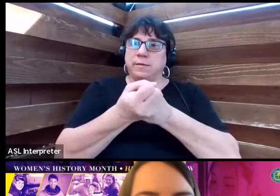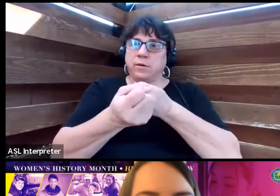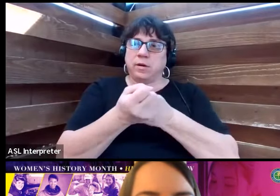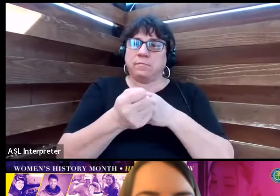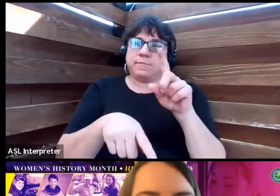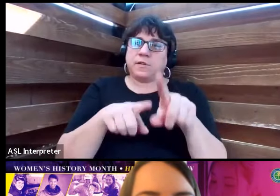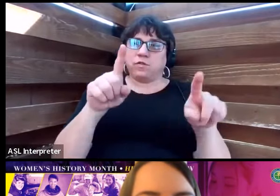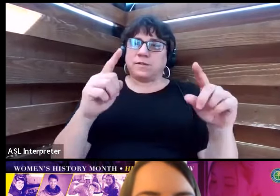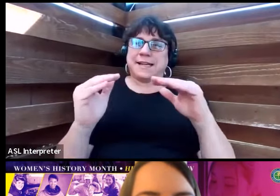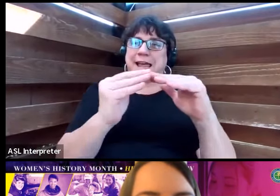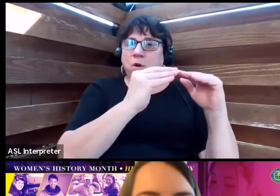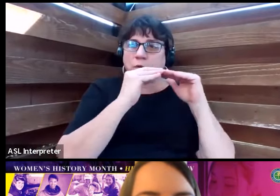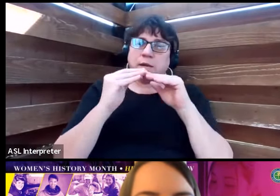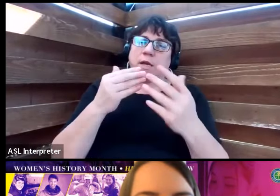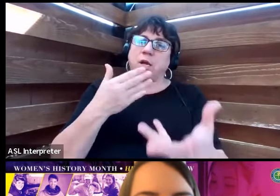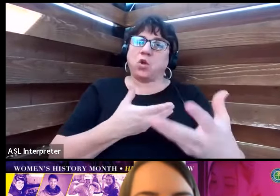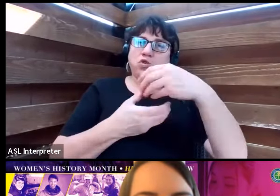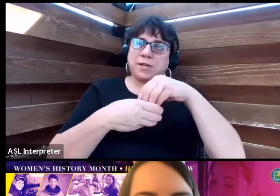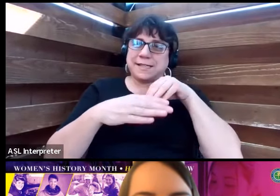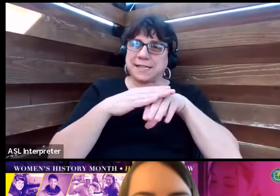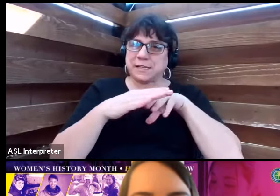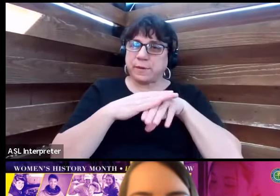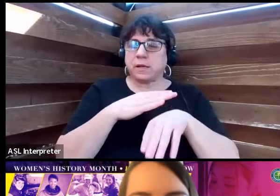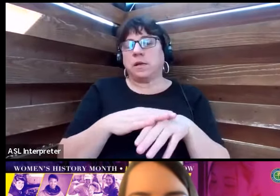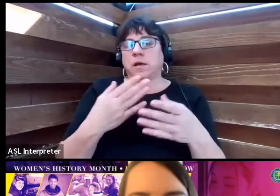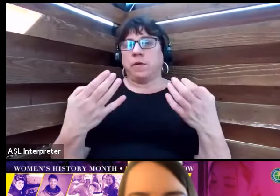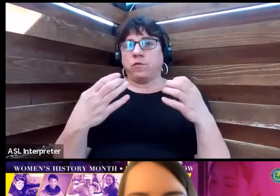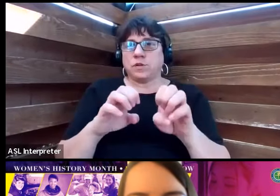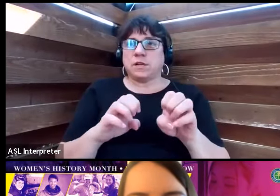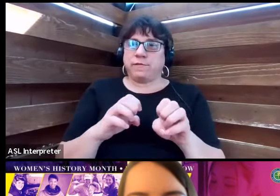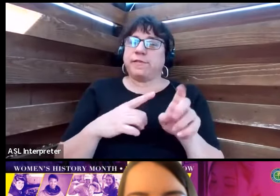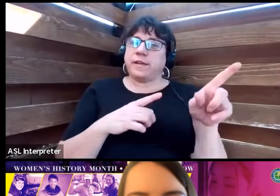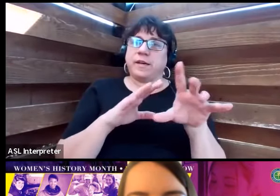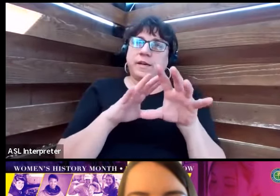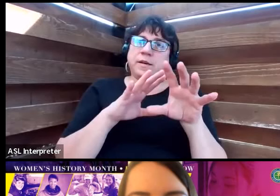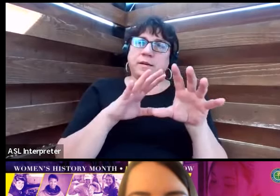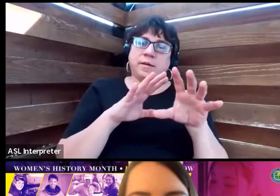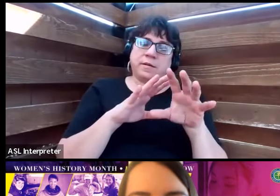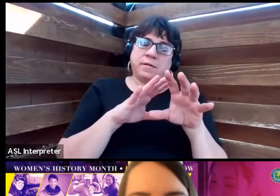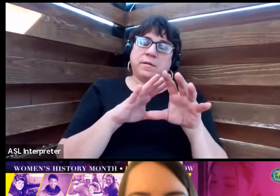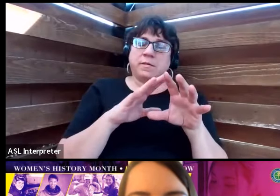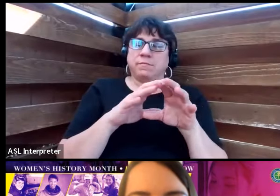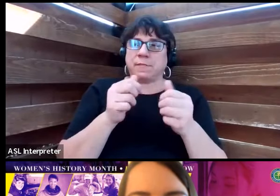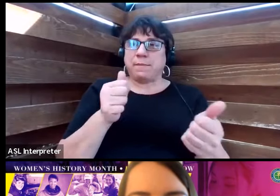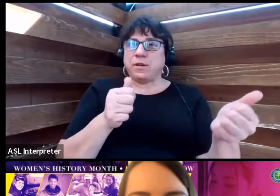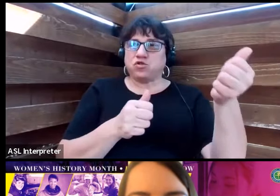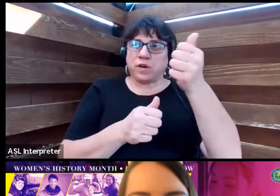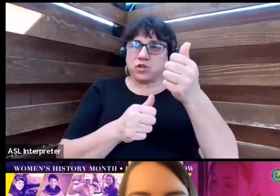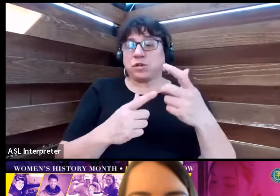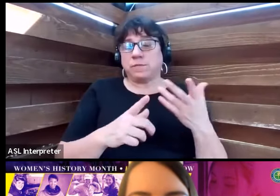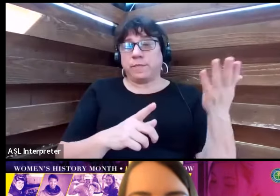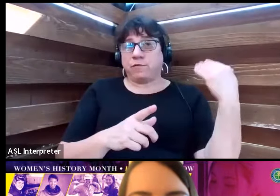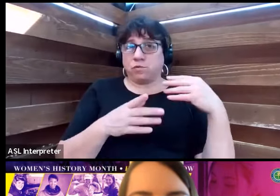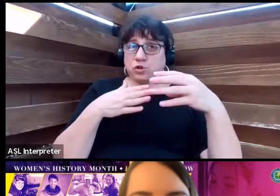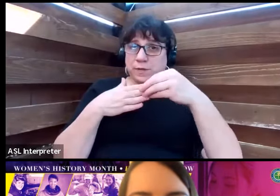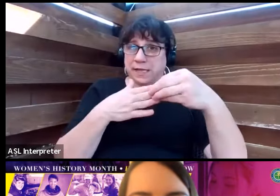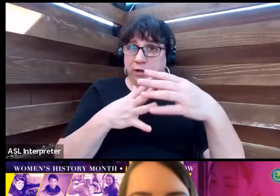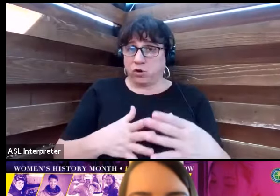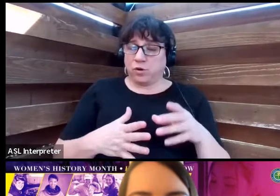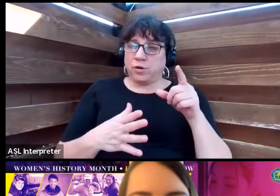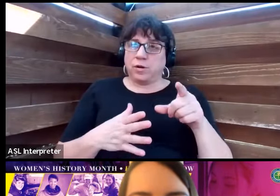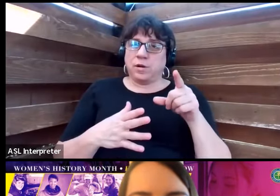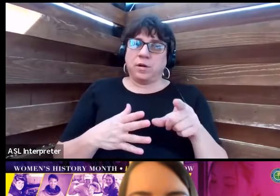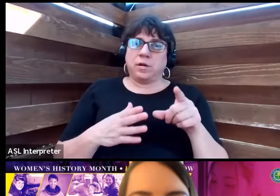diversity, equity, inclusion, and accessibility efforts of the administration. She previously served in a leadership capacity at